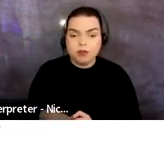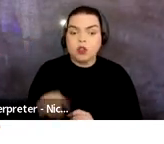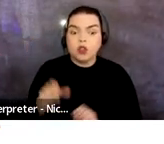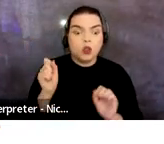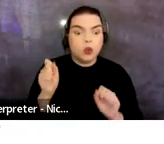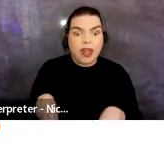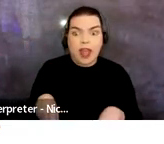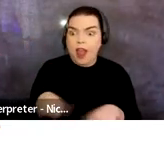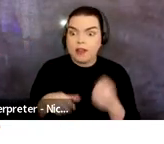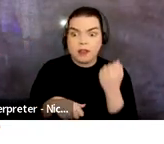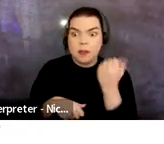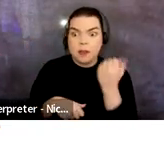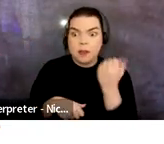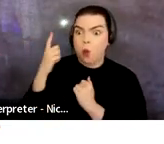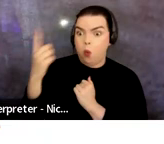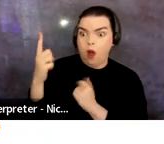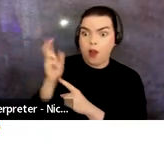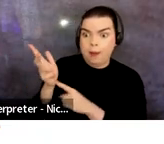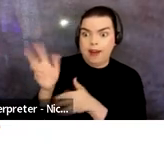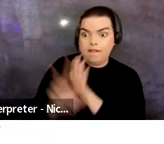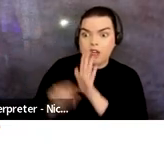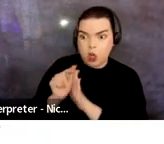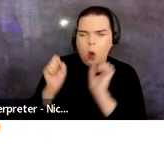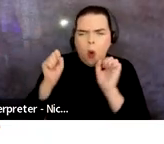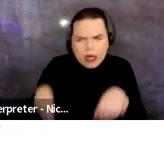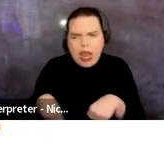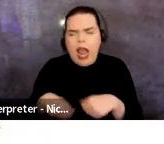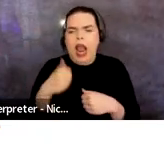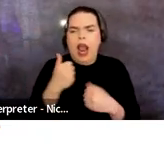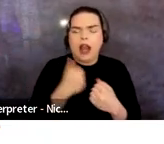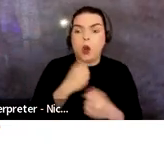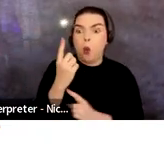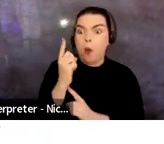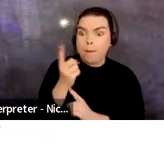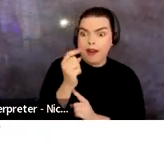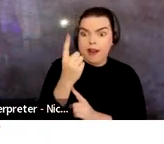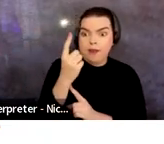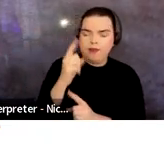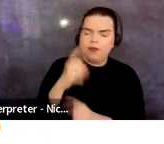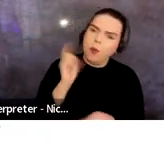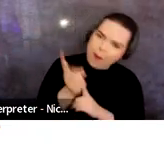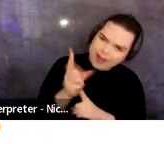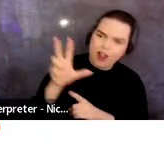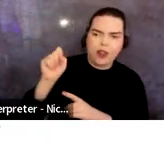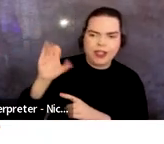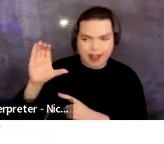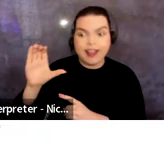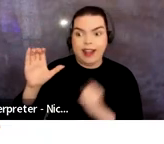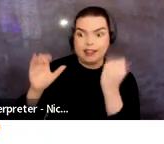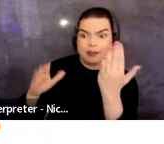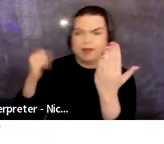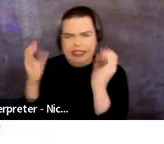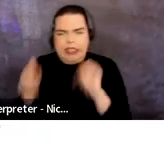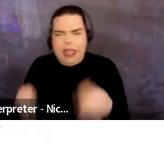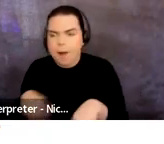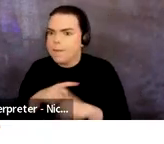one three-minute clip or you could send in two one-and-a-half-minute clips, but you should not send in two